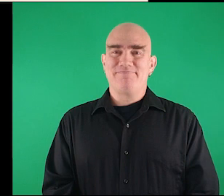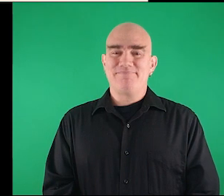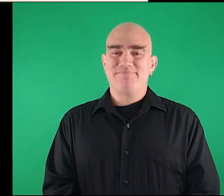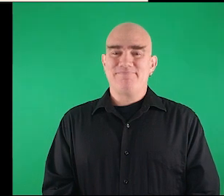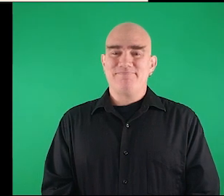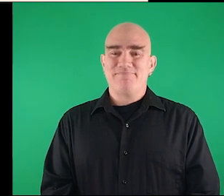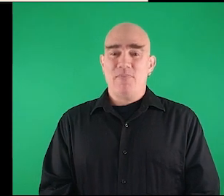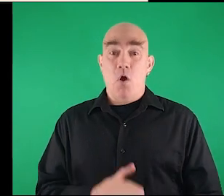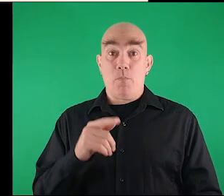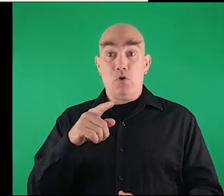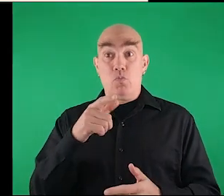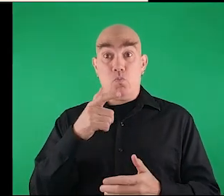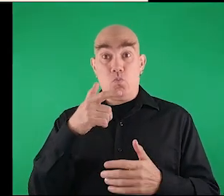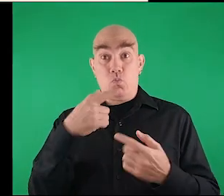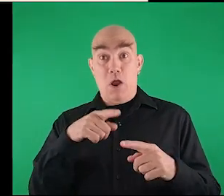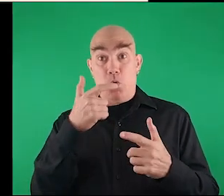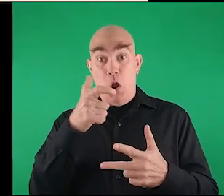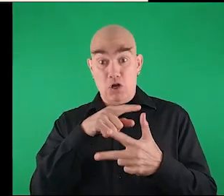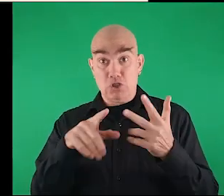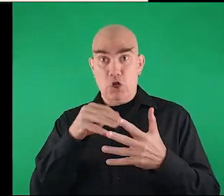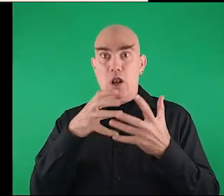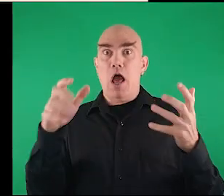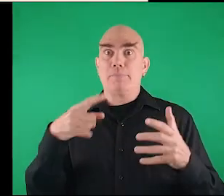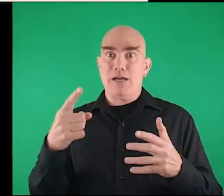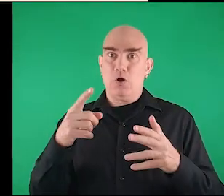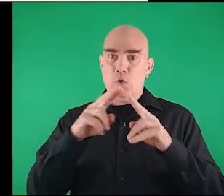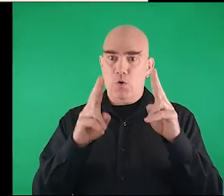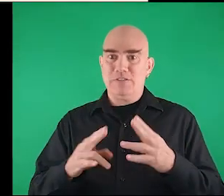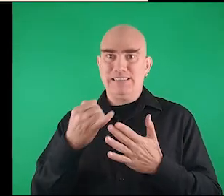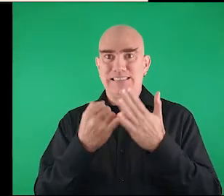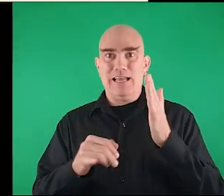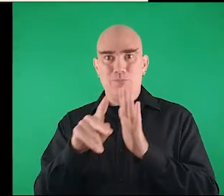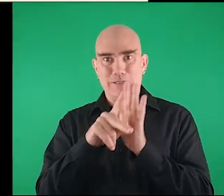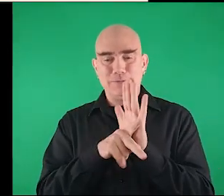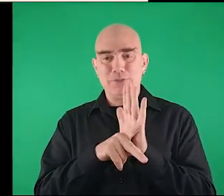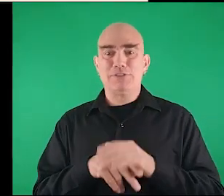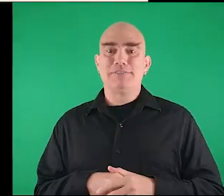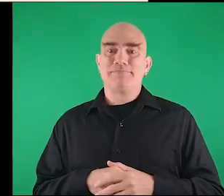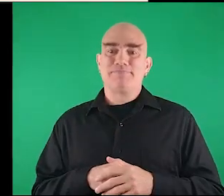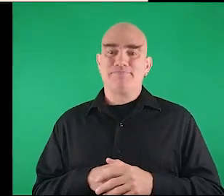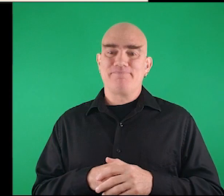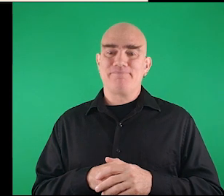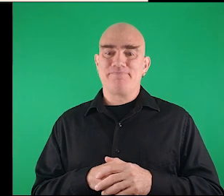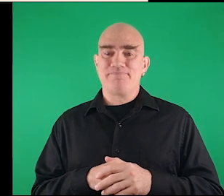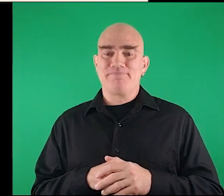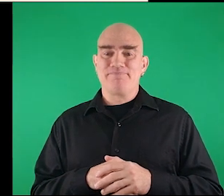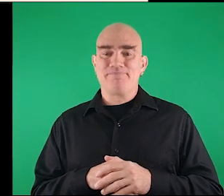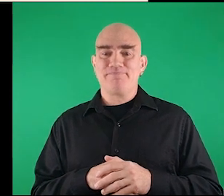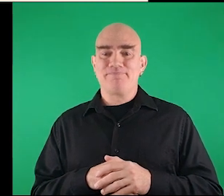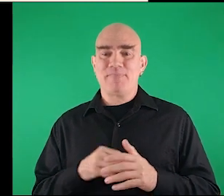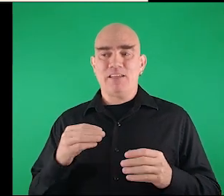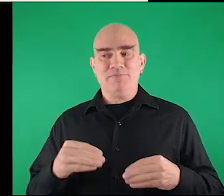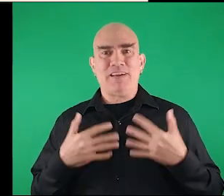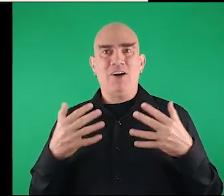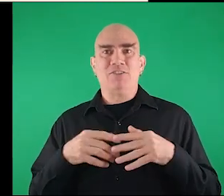i hope in watching you learned a lot about universal design principles